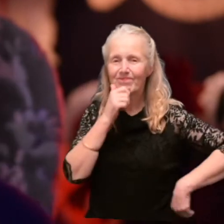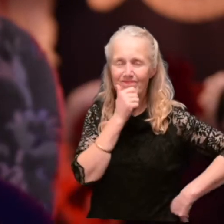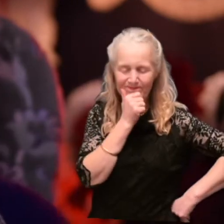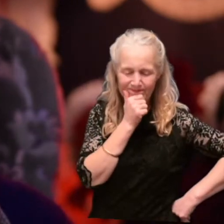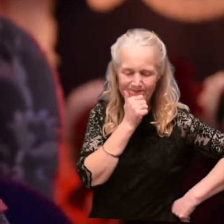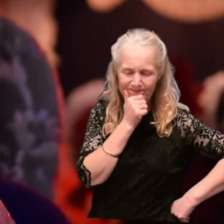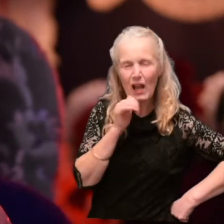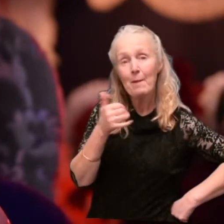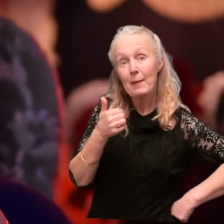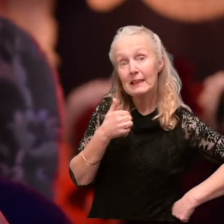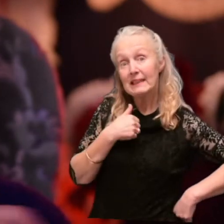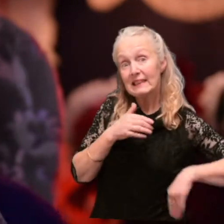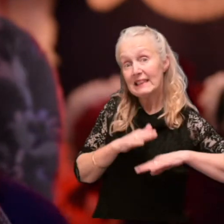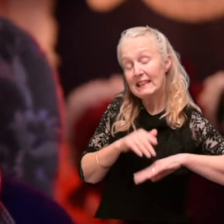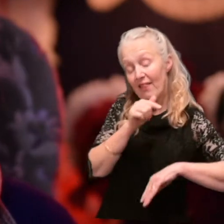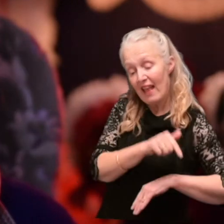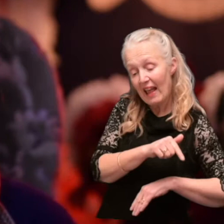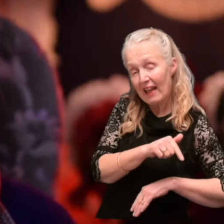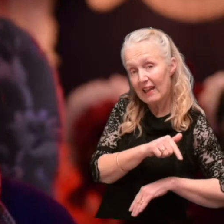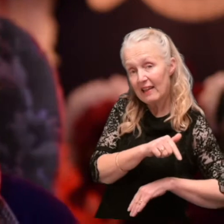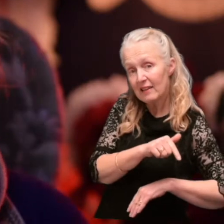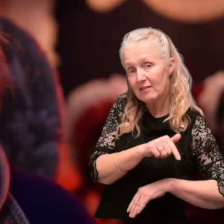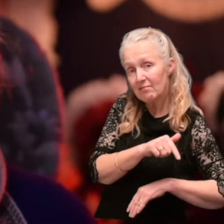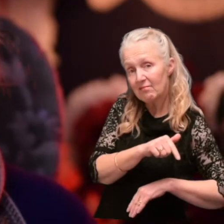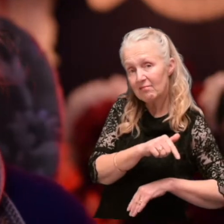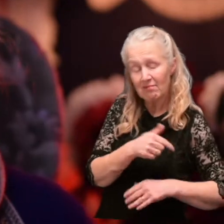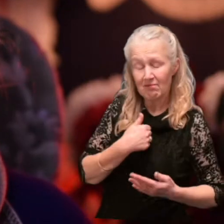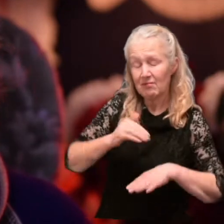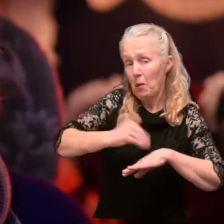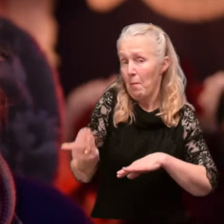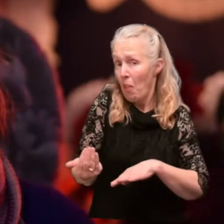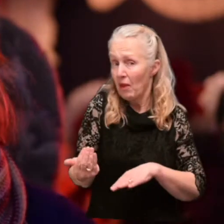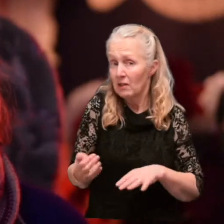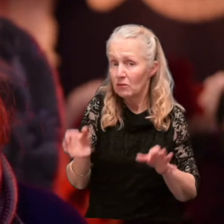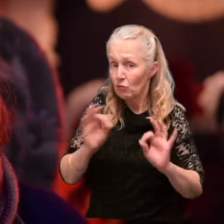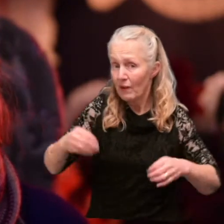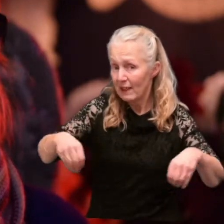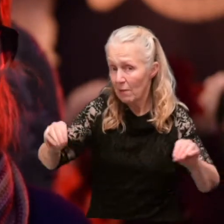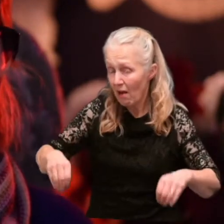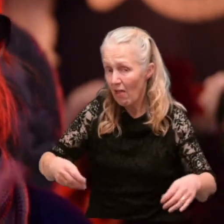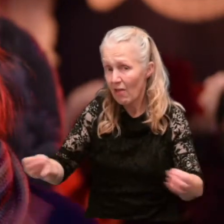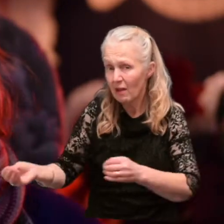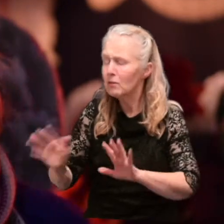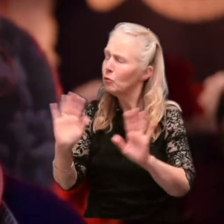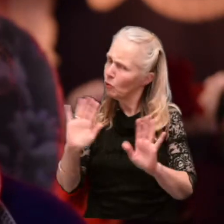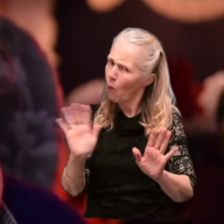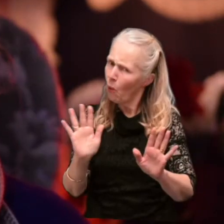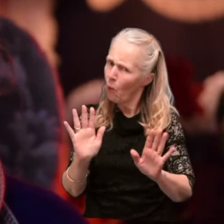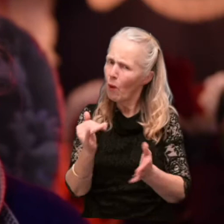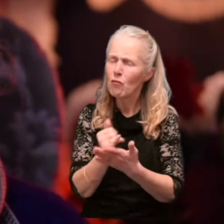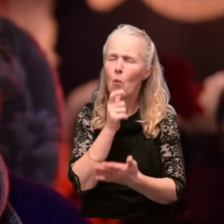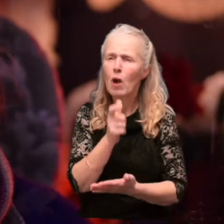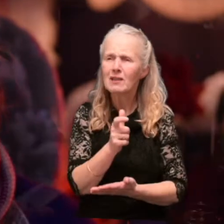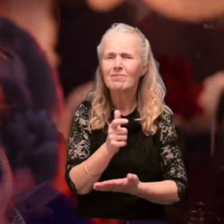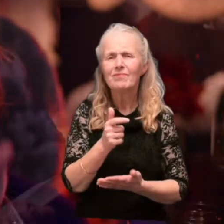Maybe I could sit there. Sit at that end. I don't mind not having a tablecloth. No, no. That was the wrong word.